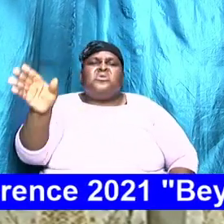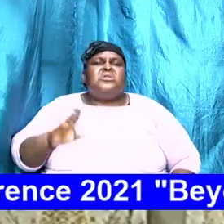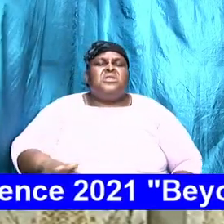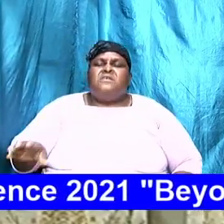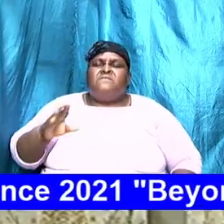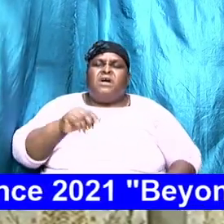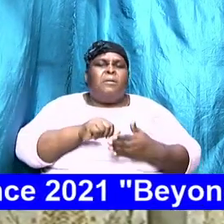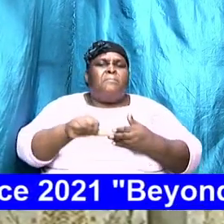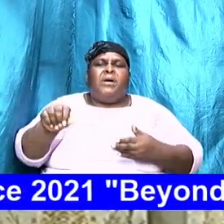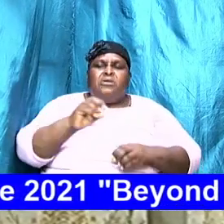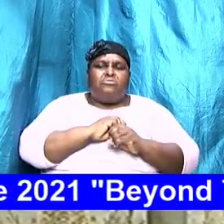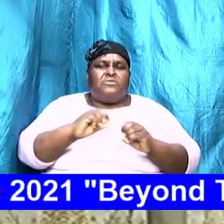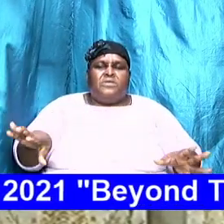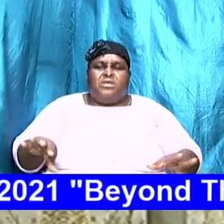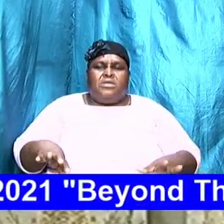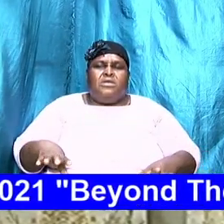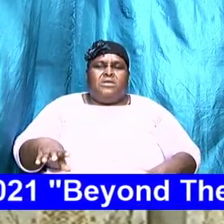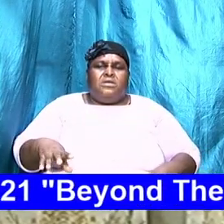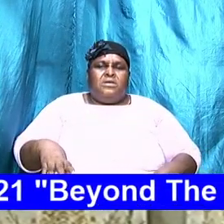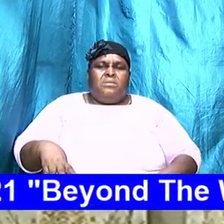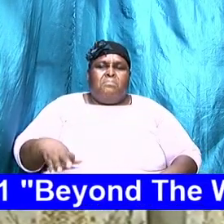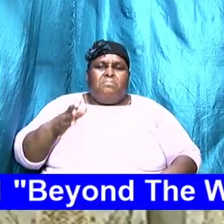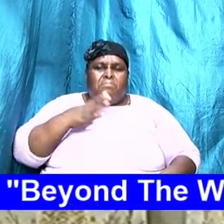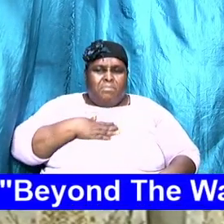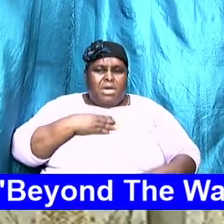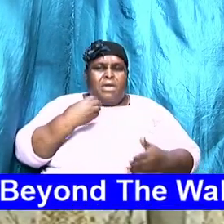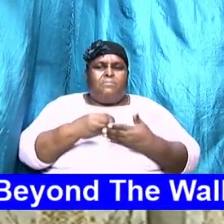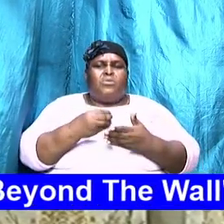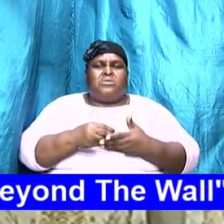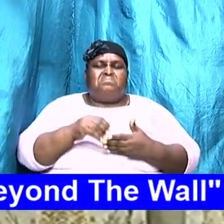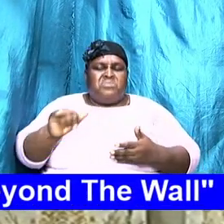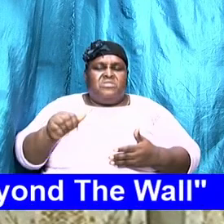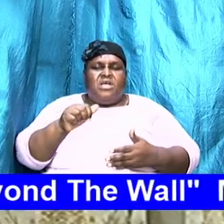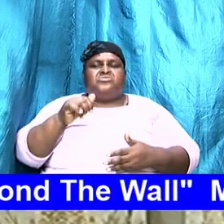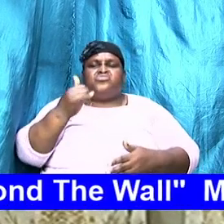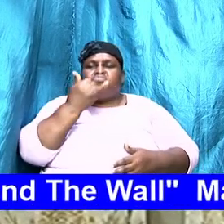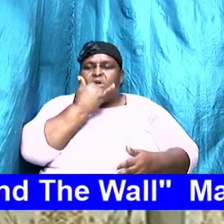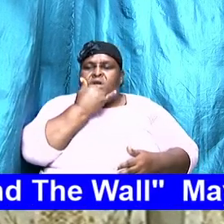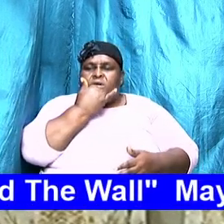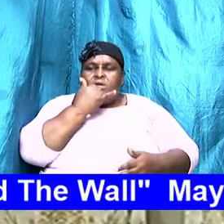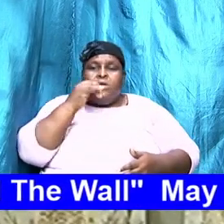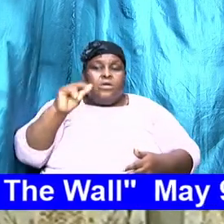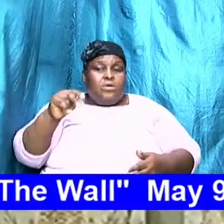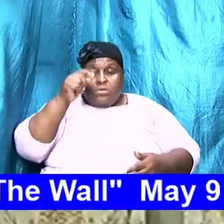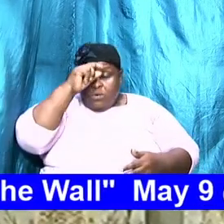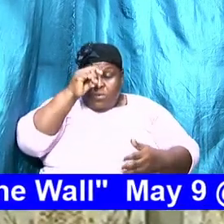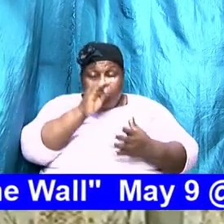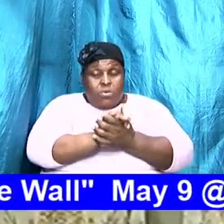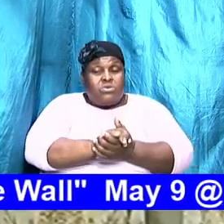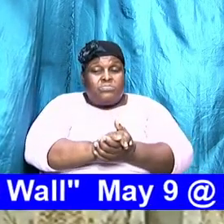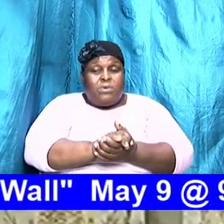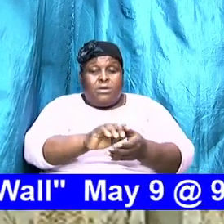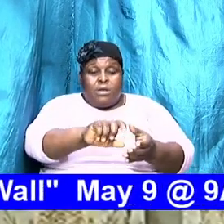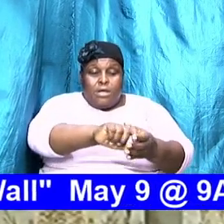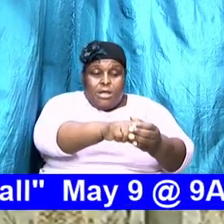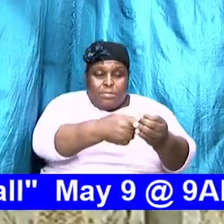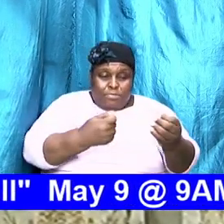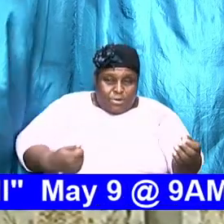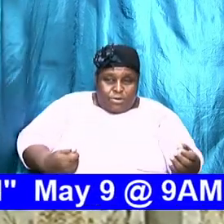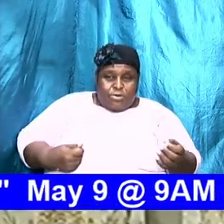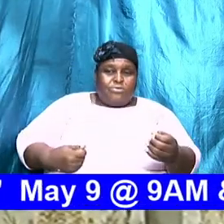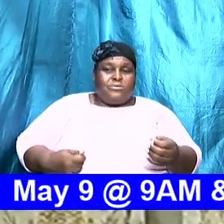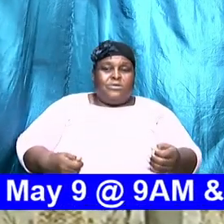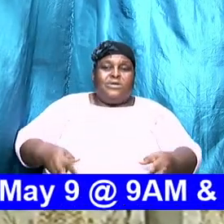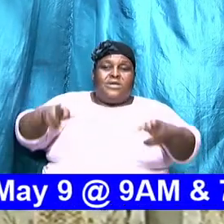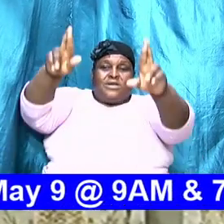me take down the TV because it's my money buy it that is wrong no husband should plug out the fridge and say